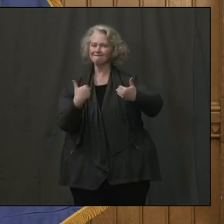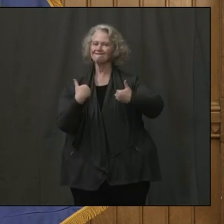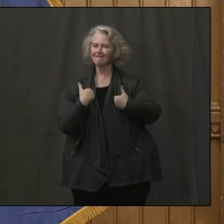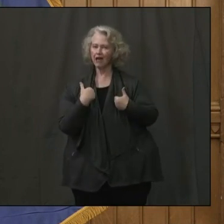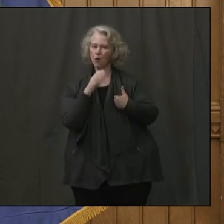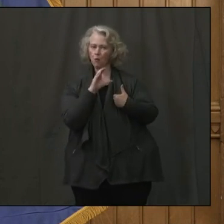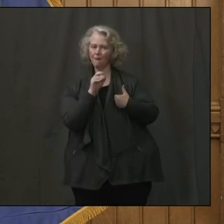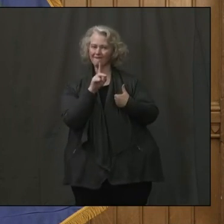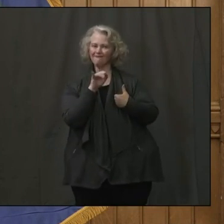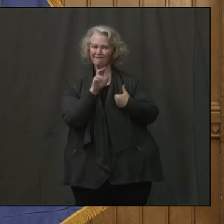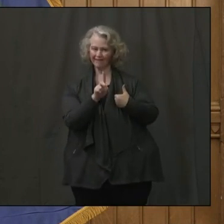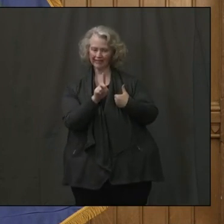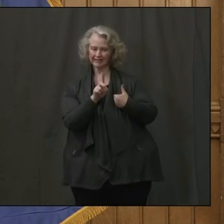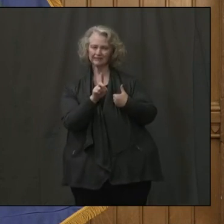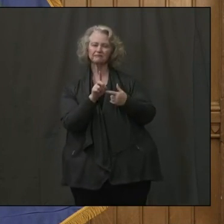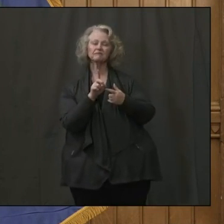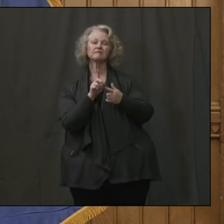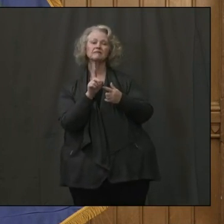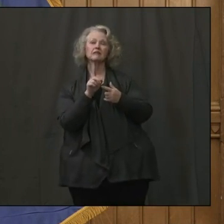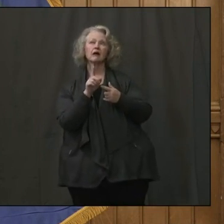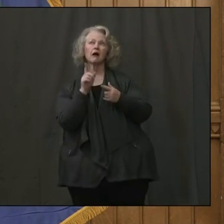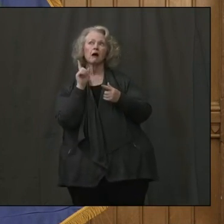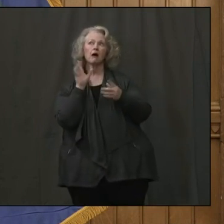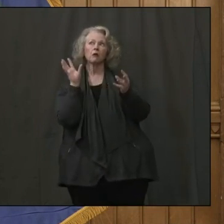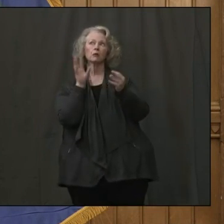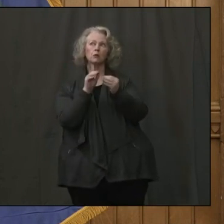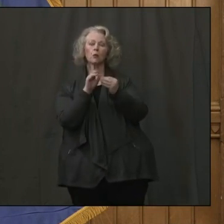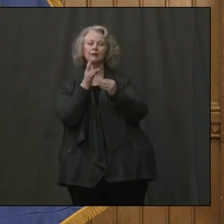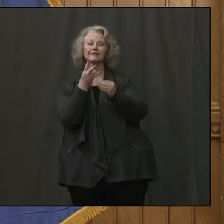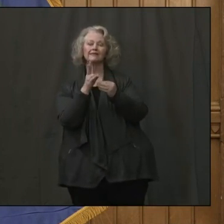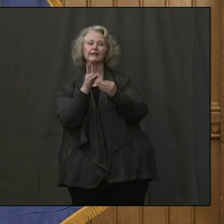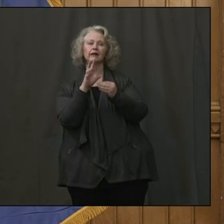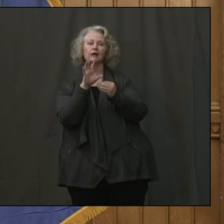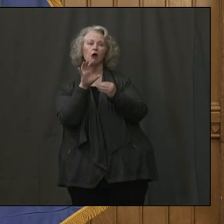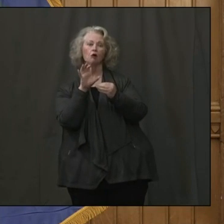for COVID out of 1700 tests.